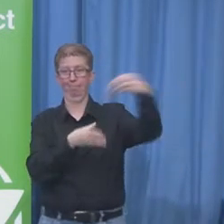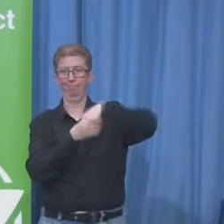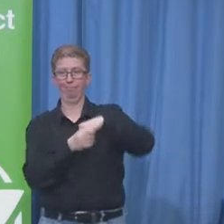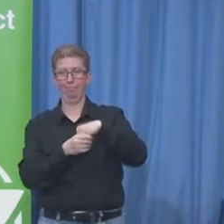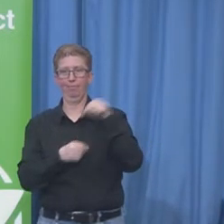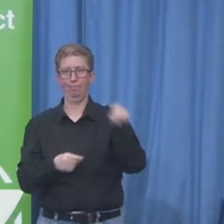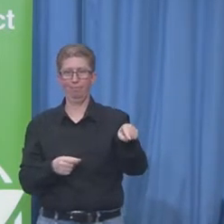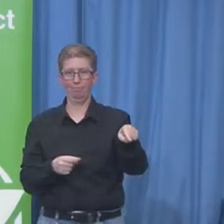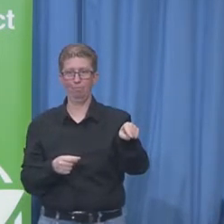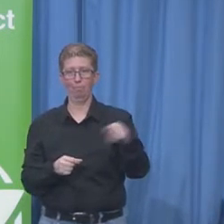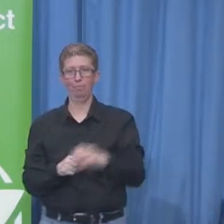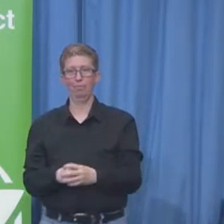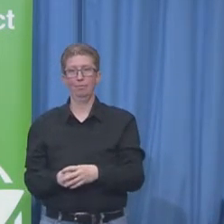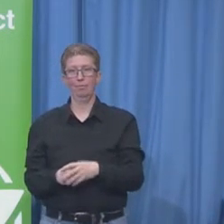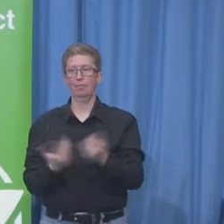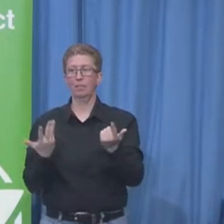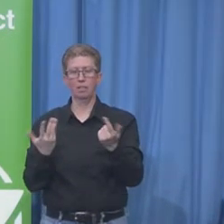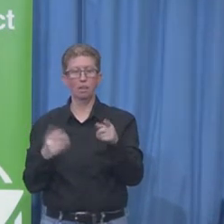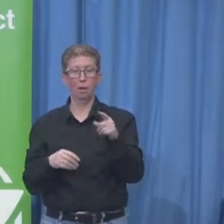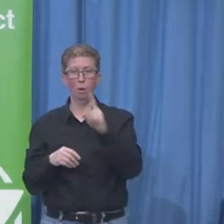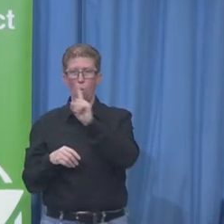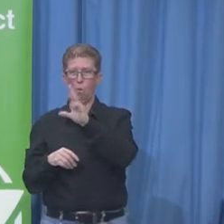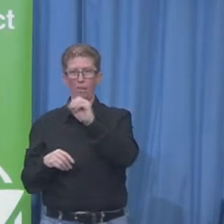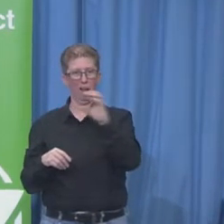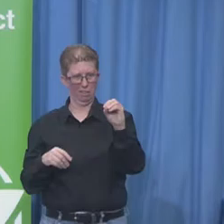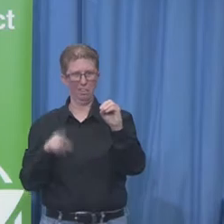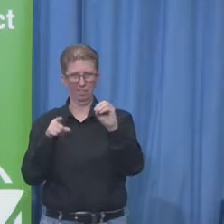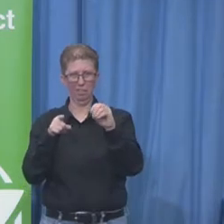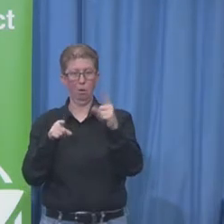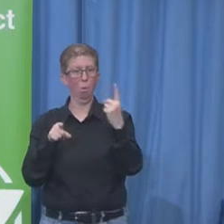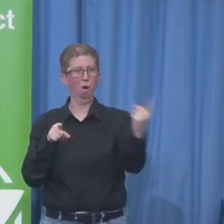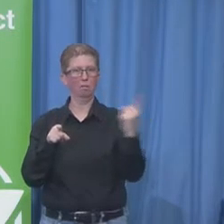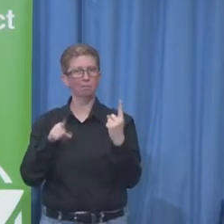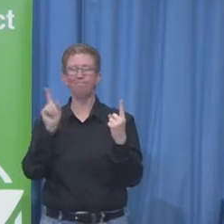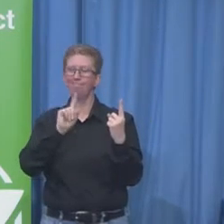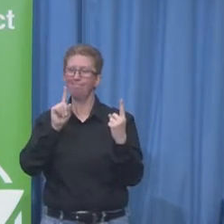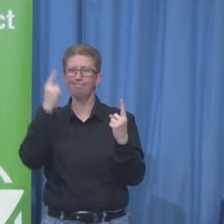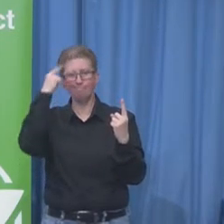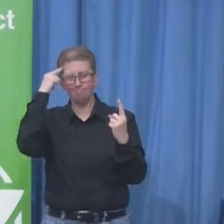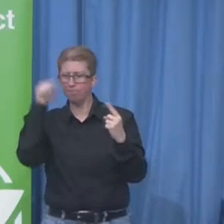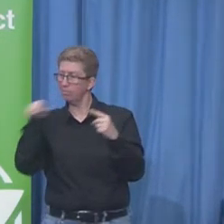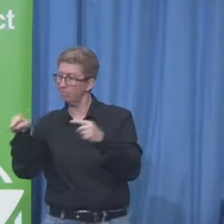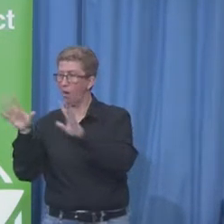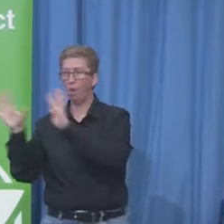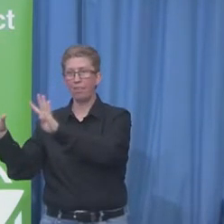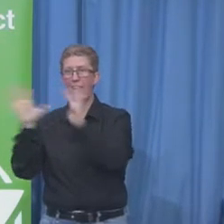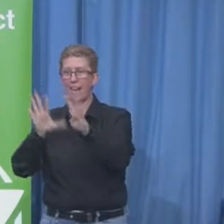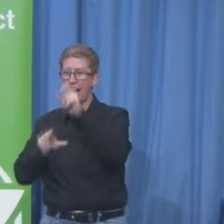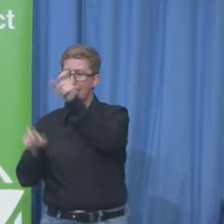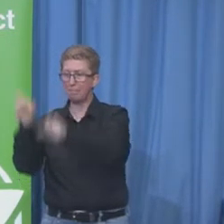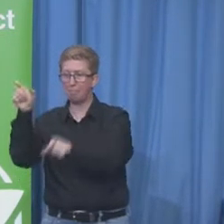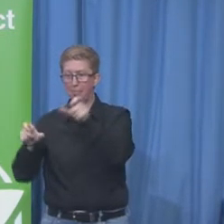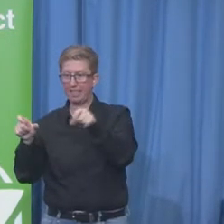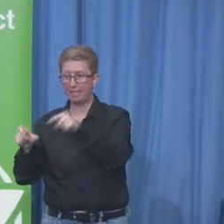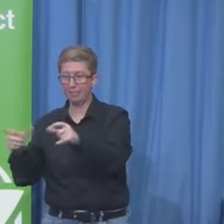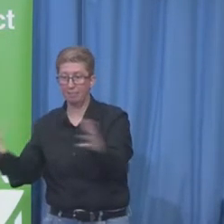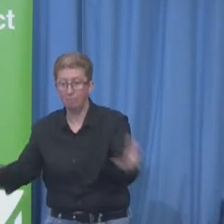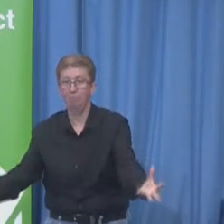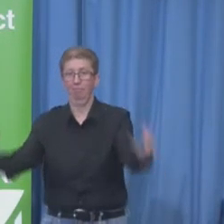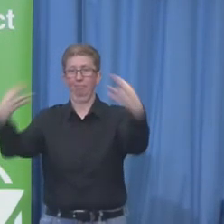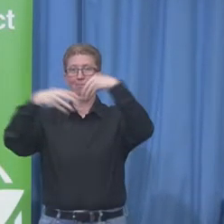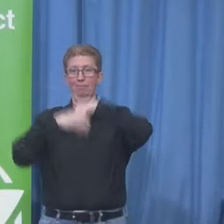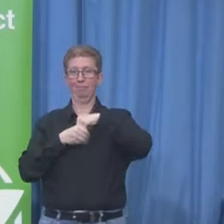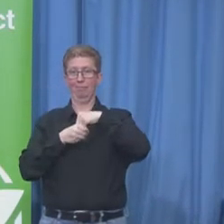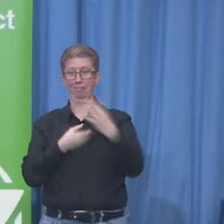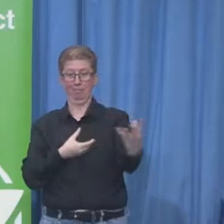100, but what can we do about the 99 to create employable skills for them to get jobs at Cisco and at Cisco Partners